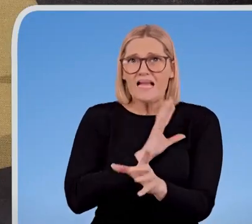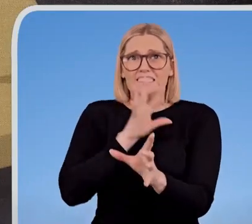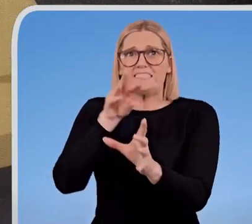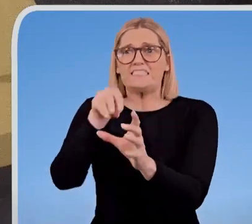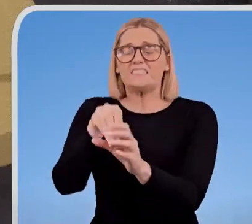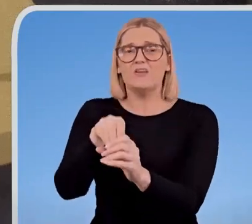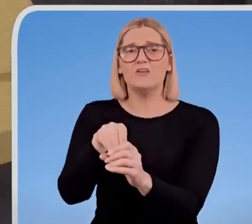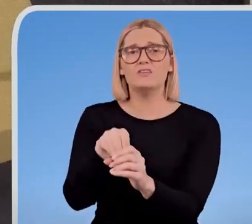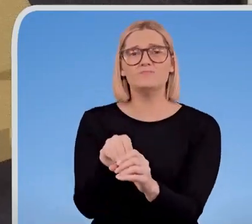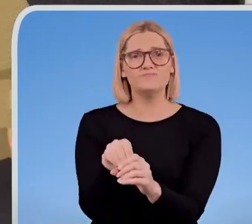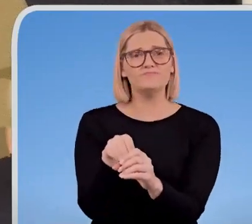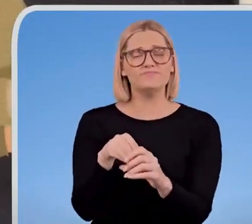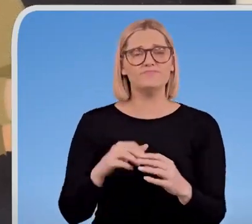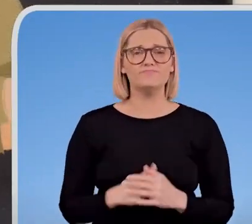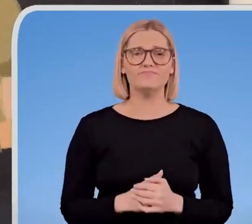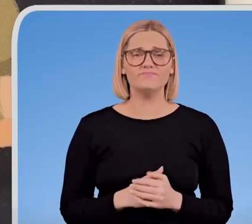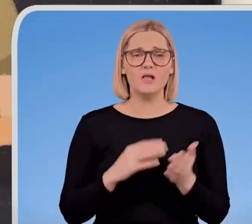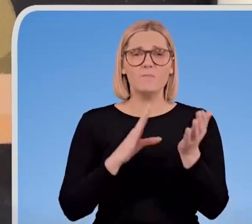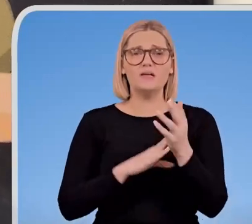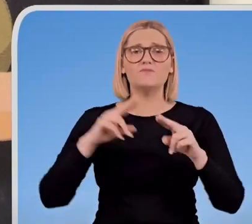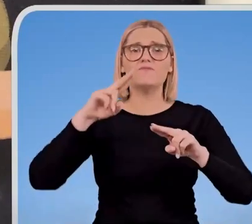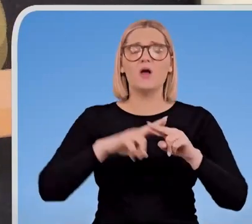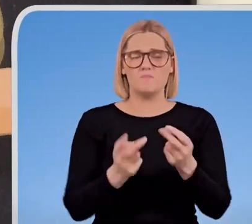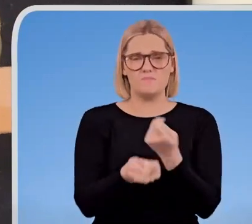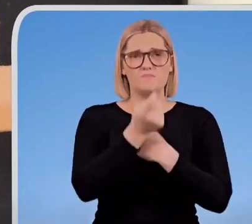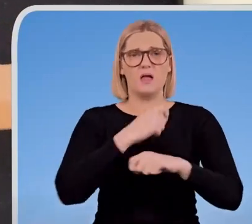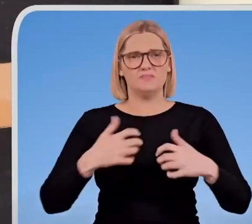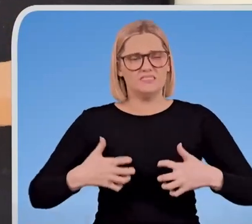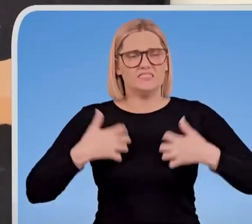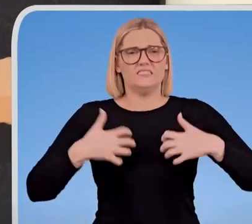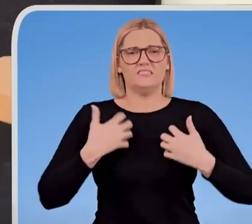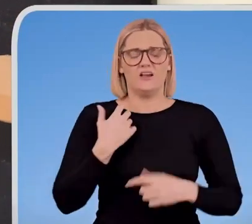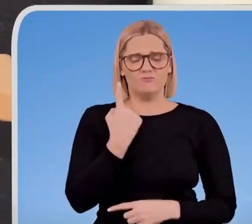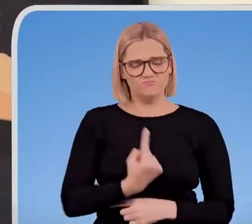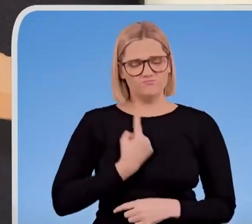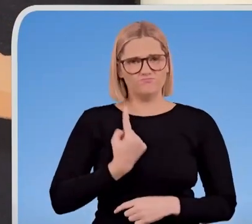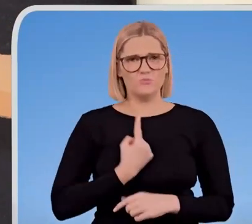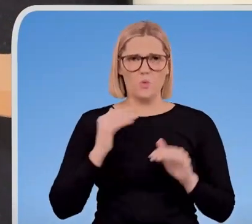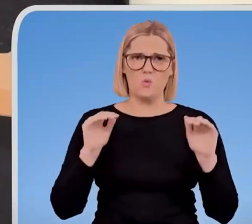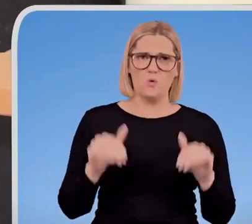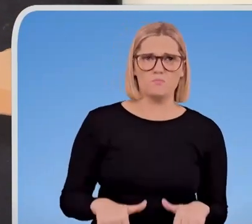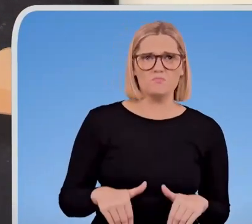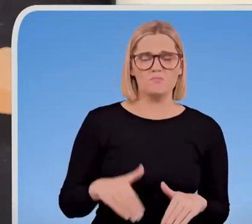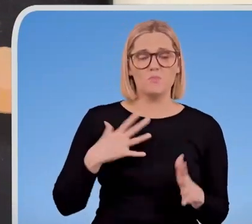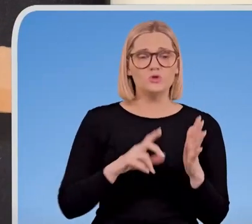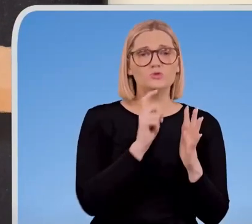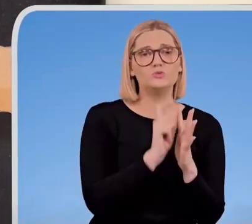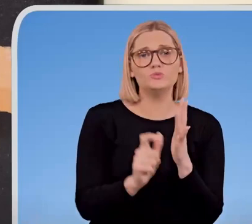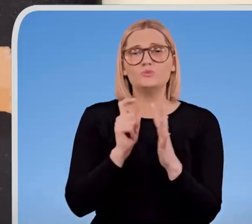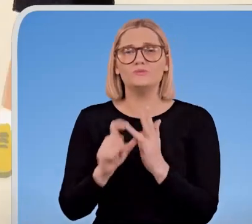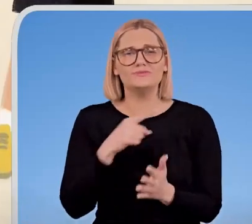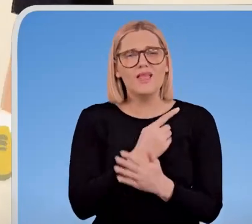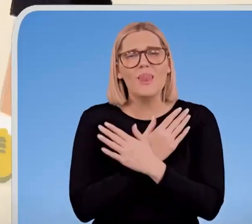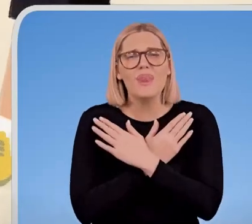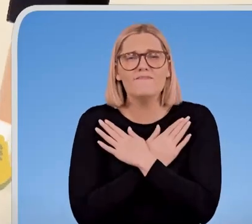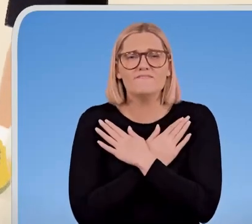He became angry with the world. He left home to live alone. But even though he could no longer do the things he loved,